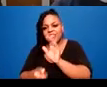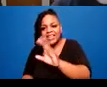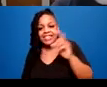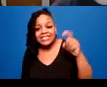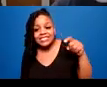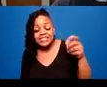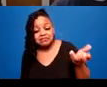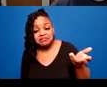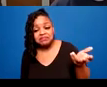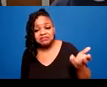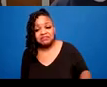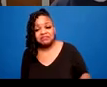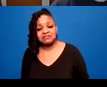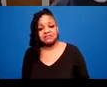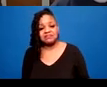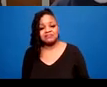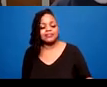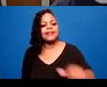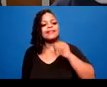a one-size-fits-all situation.